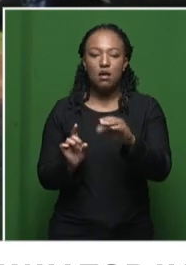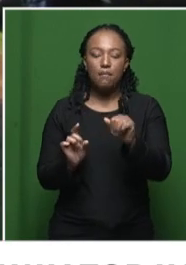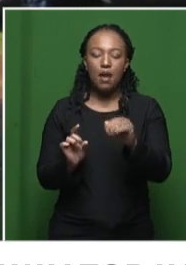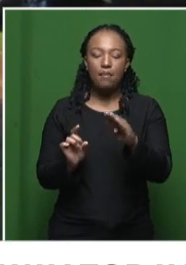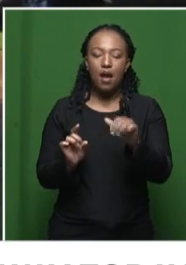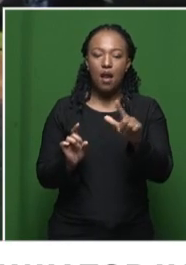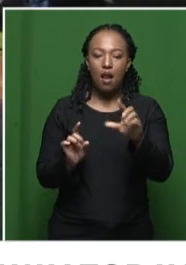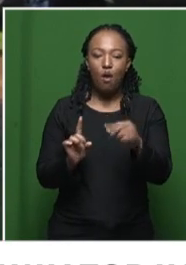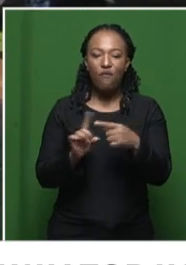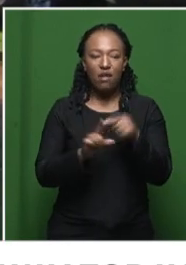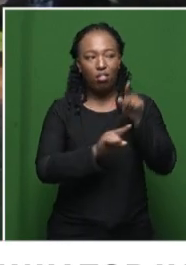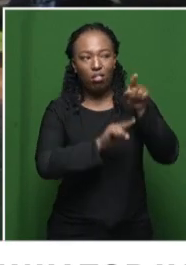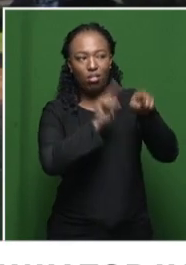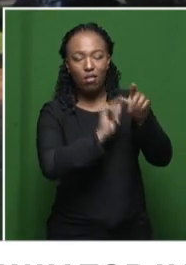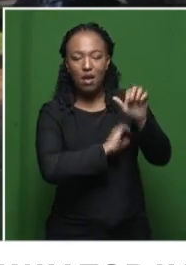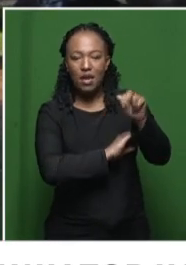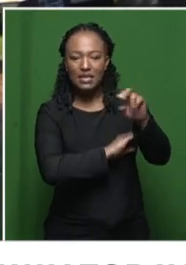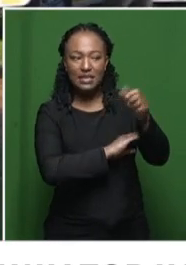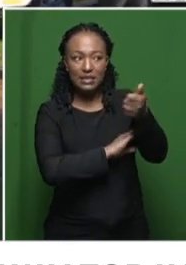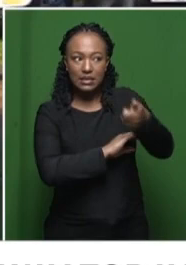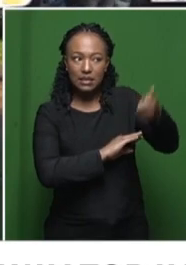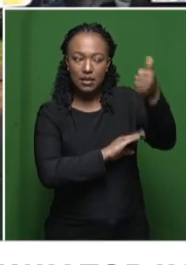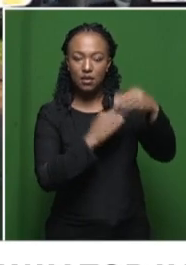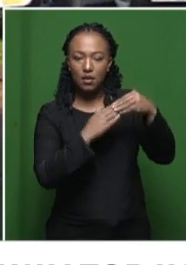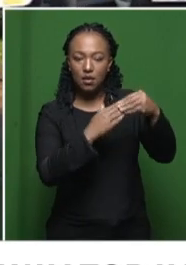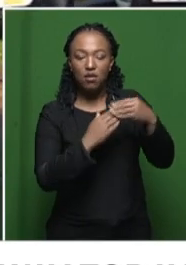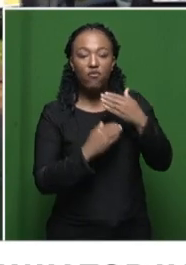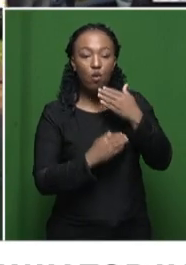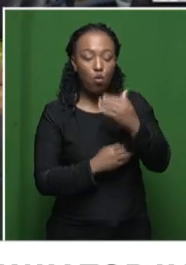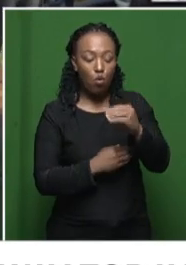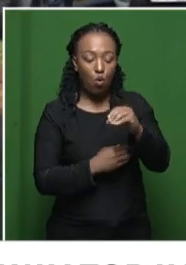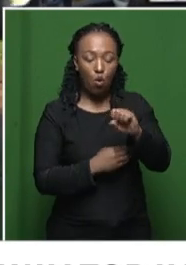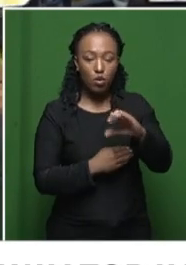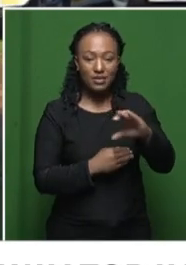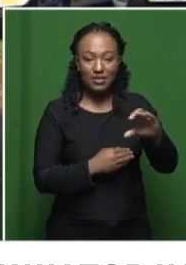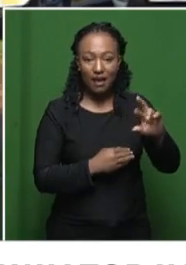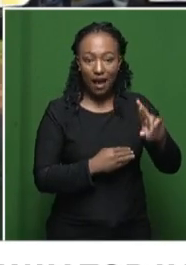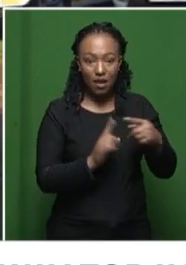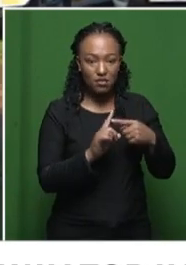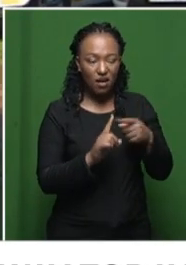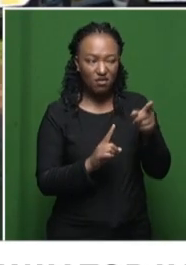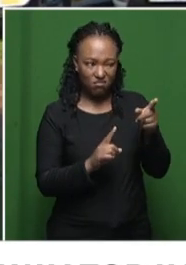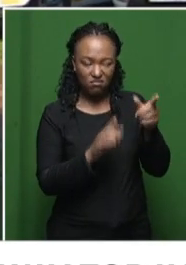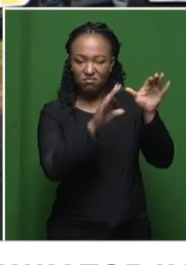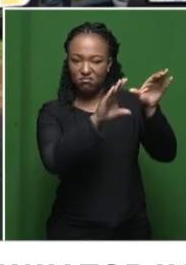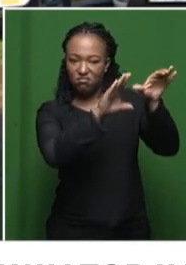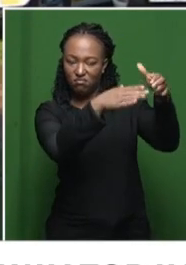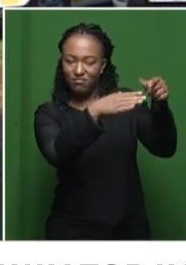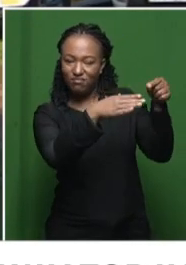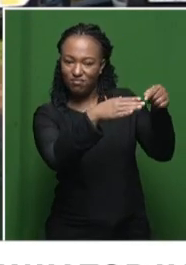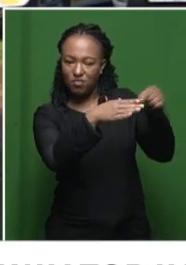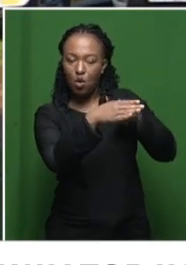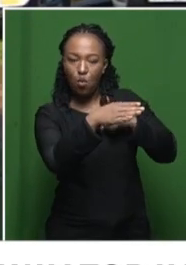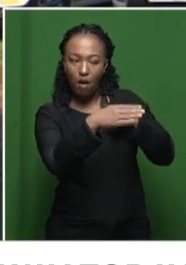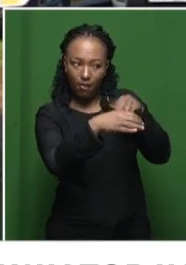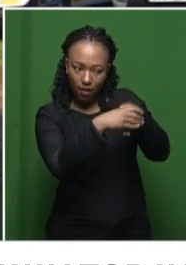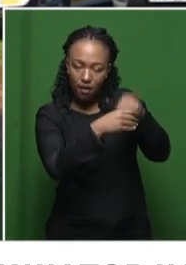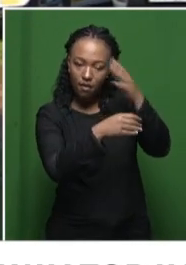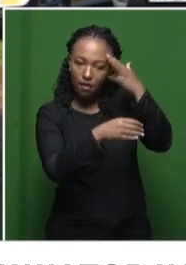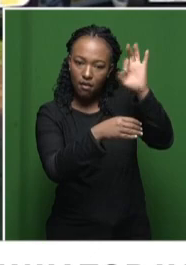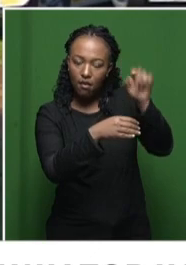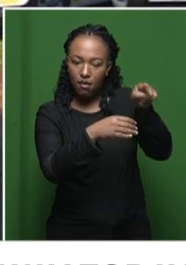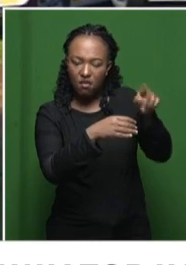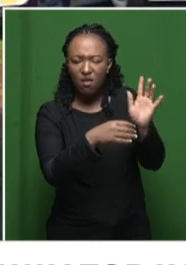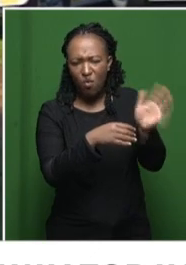the other leadership of the ANC in the form of Oskamabuena and saying that they are the establishment, they are the ones who are in government, and they will